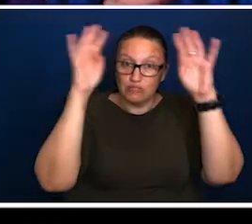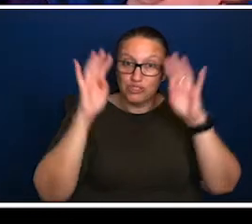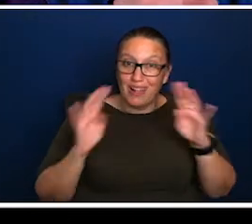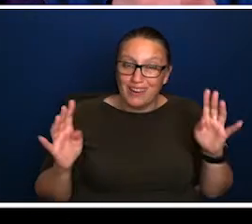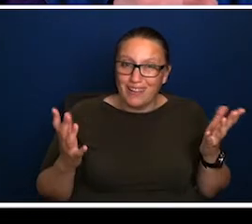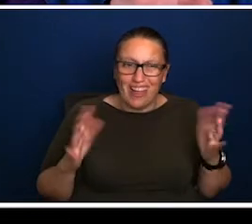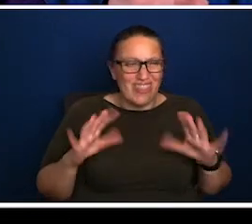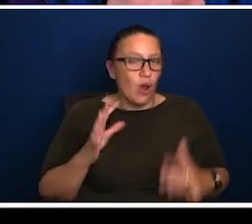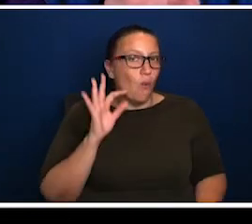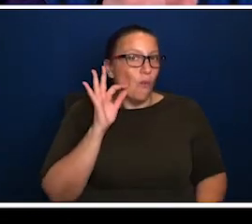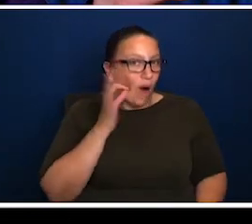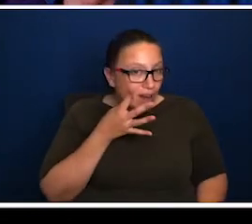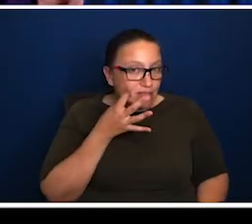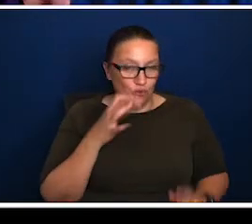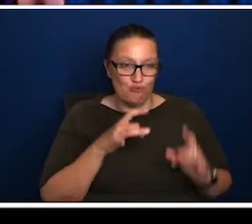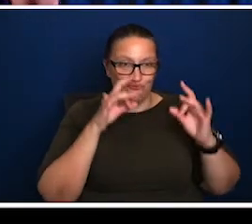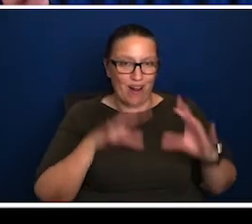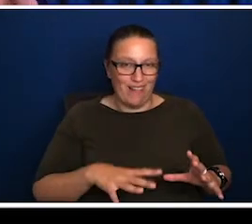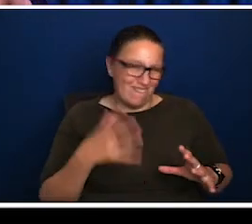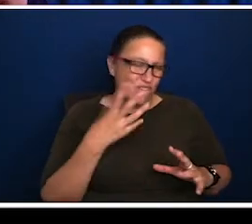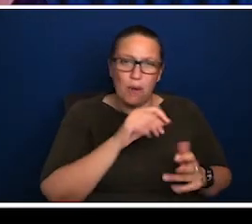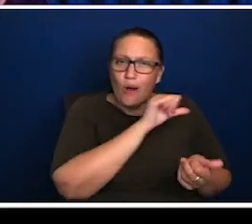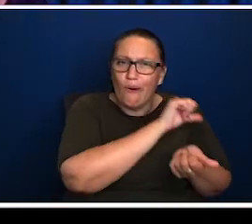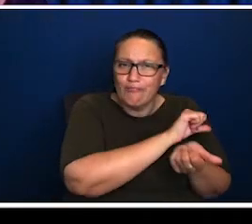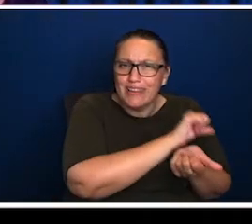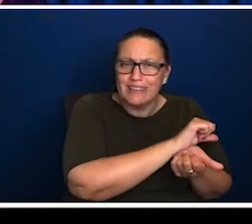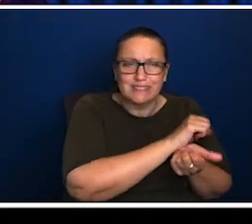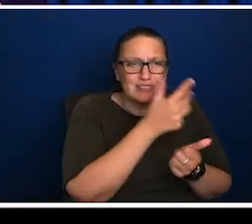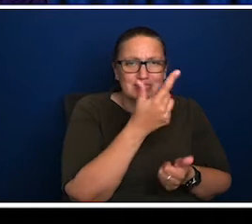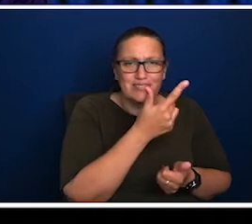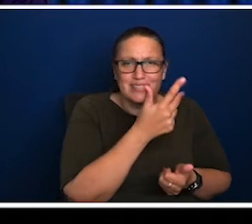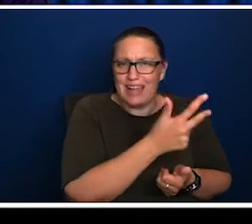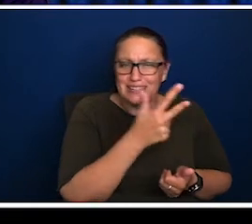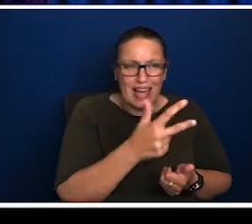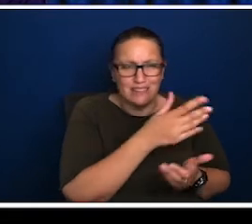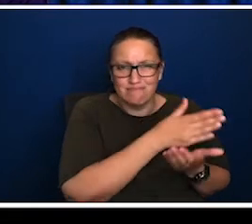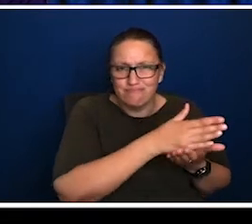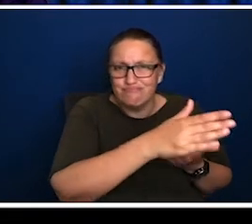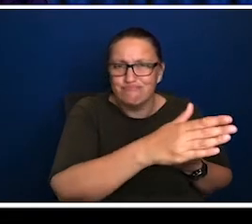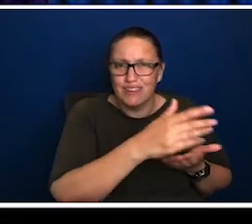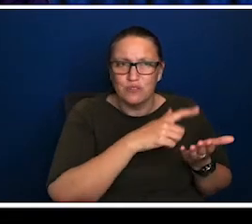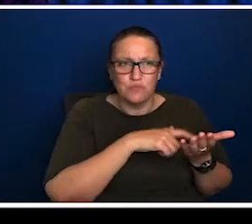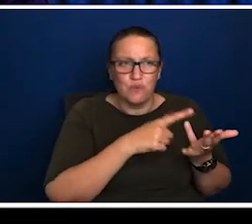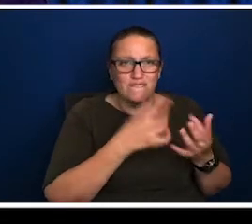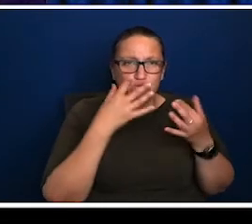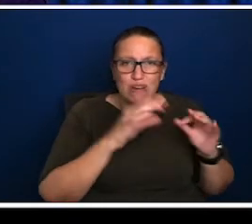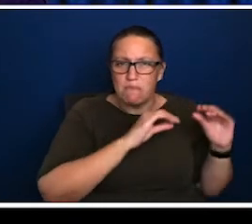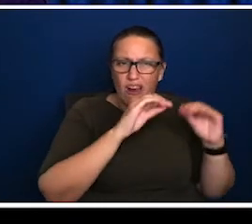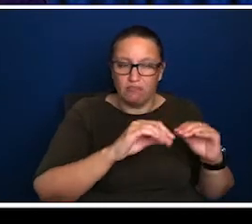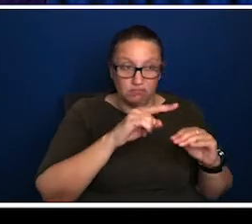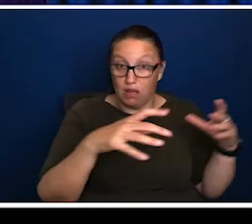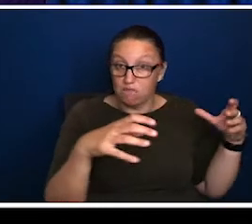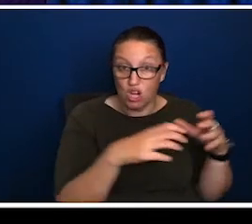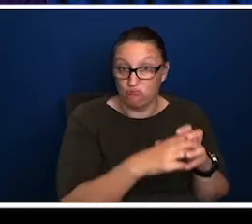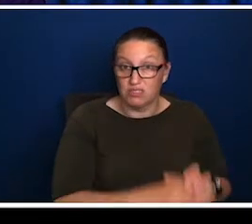and convicts going all the way back to 1788, uh, the minority. I don't want to disrespect them, but I hear their